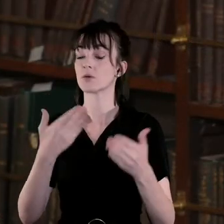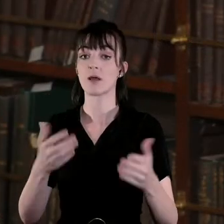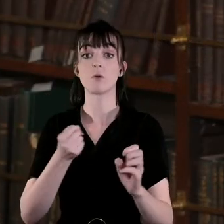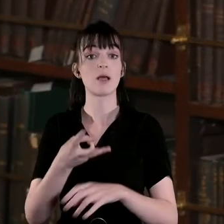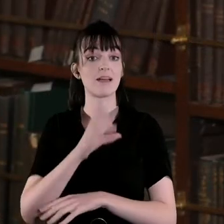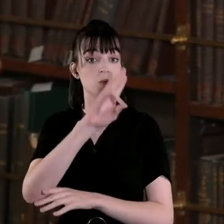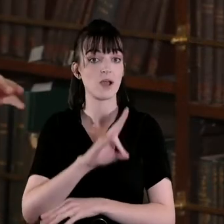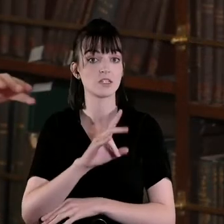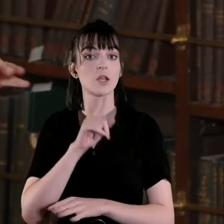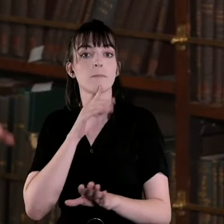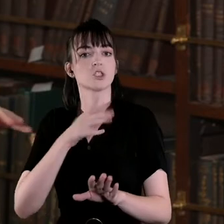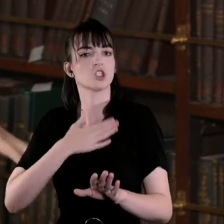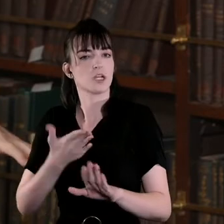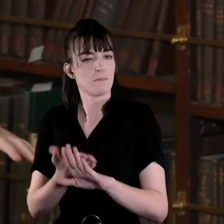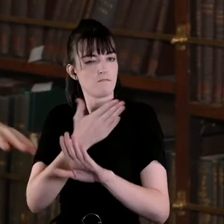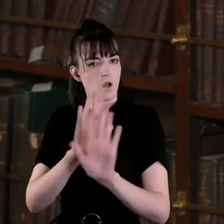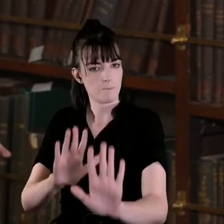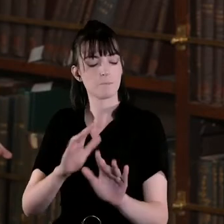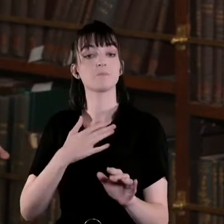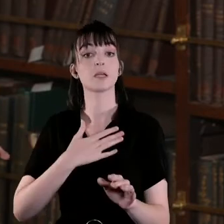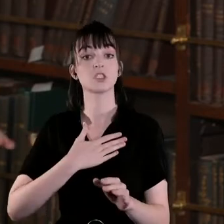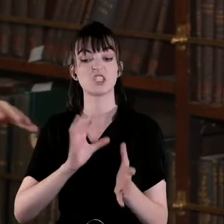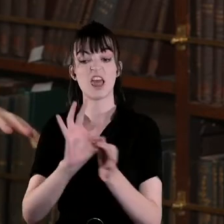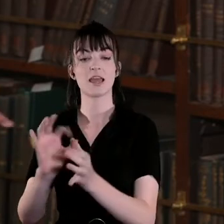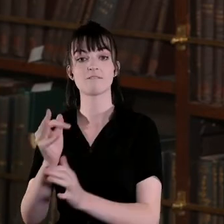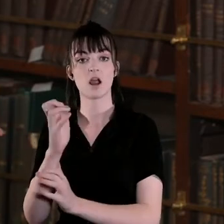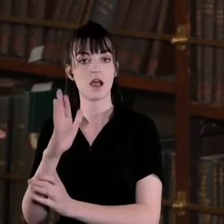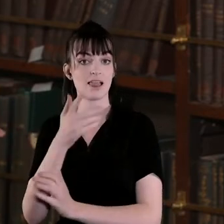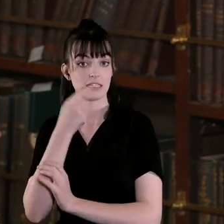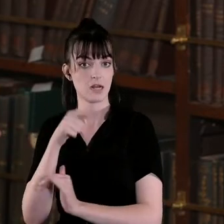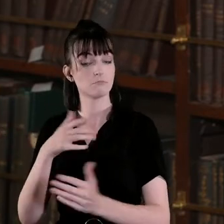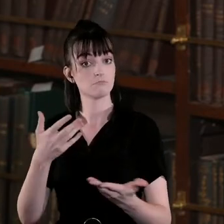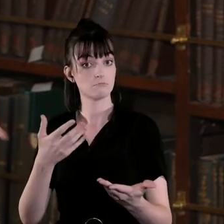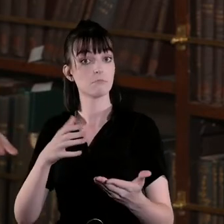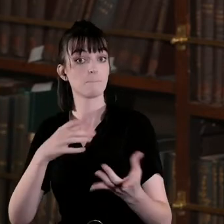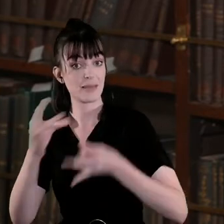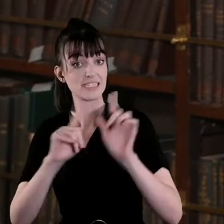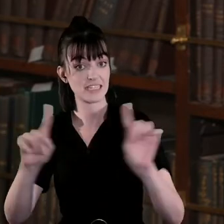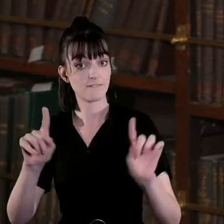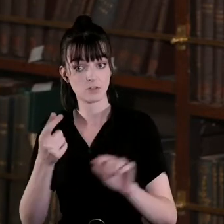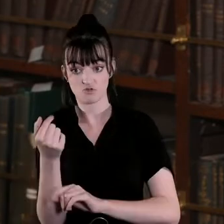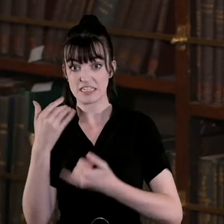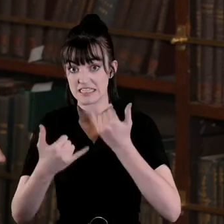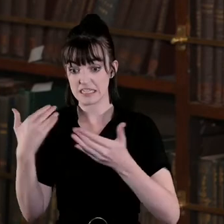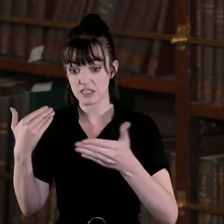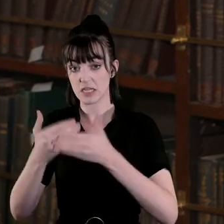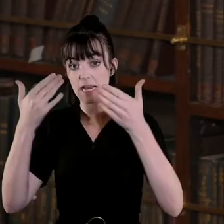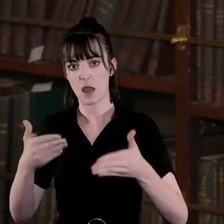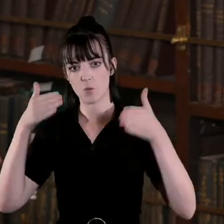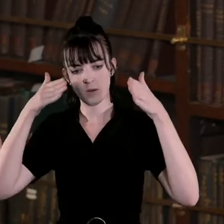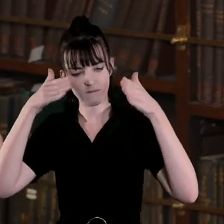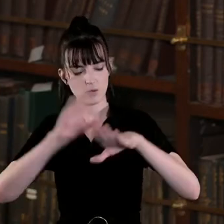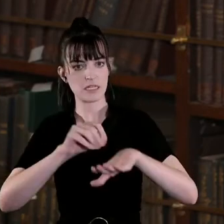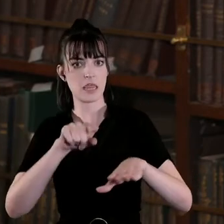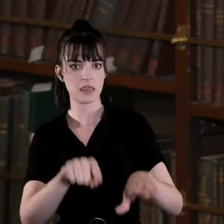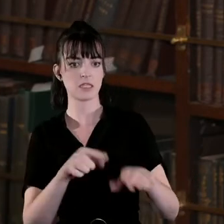following on from what Fergal said it probably has made a difference as well then in recent decades that we've approached these issues using different lenses like